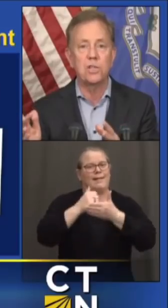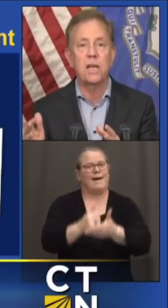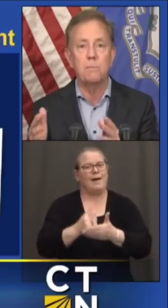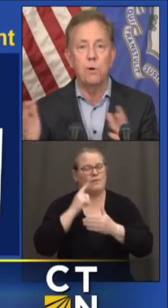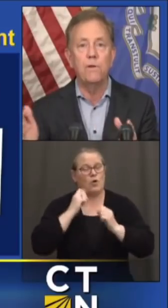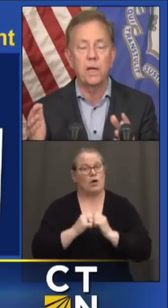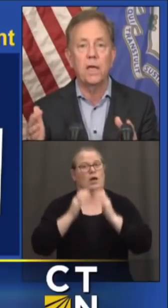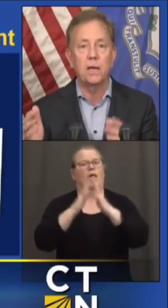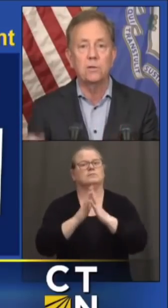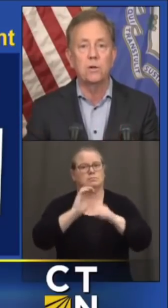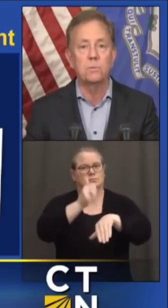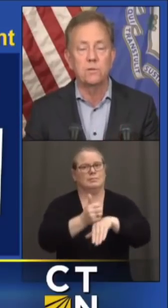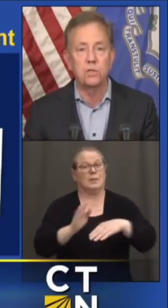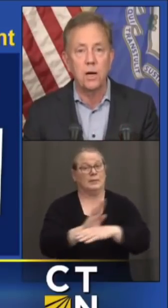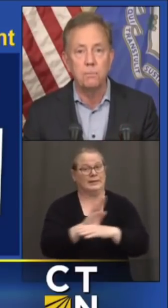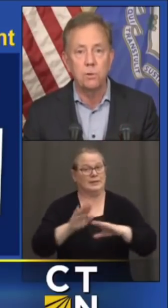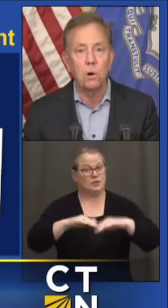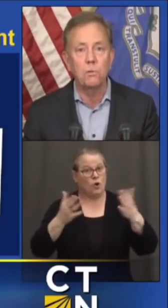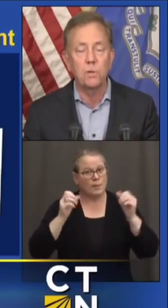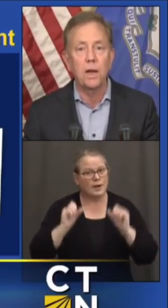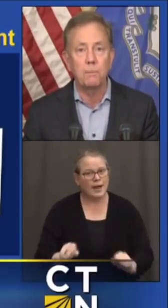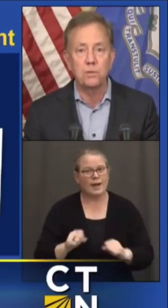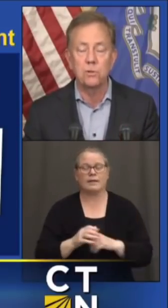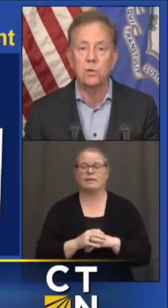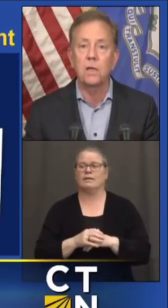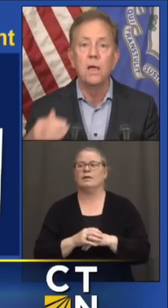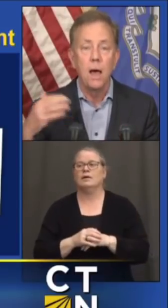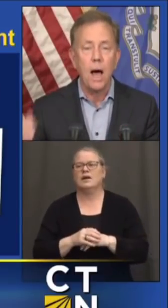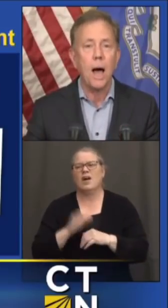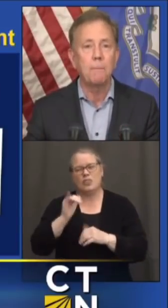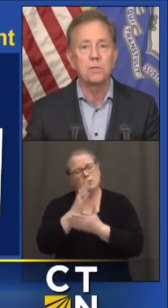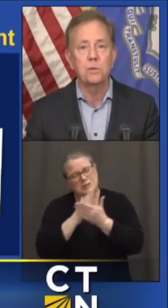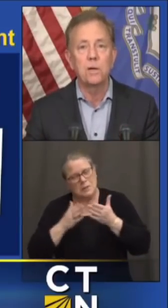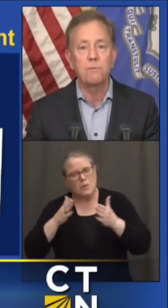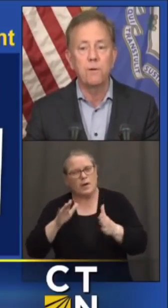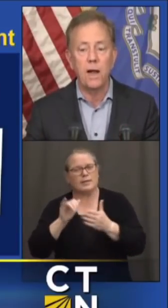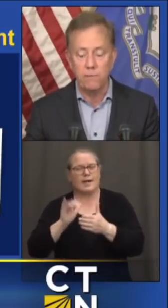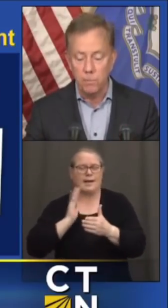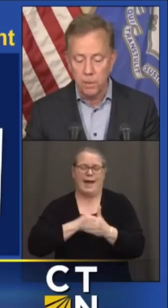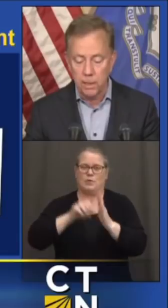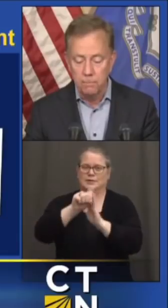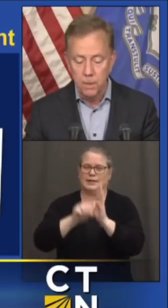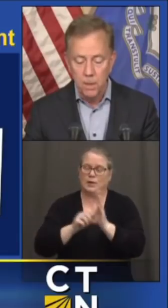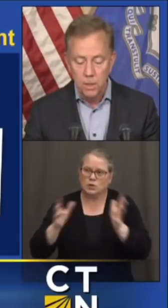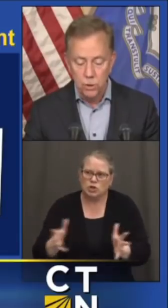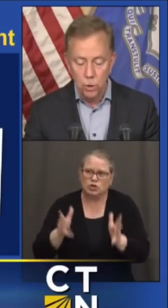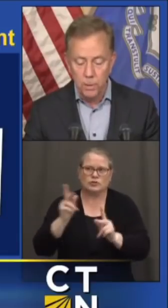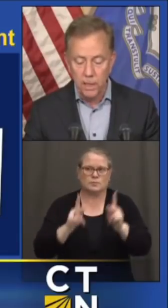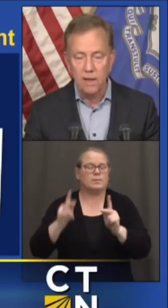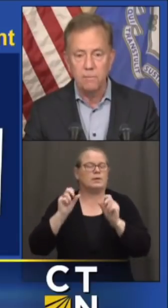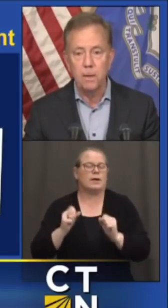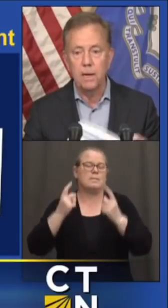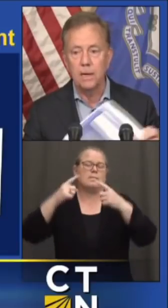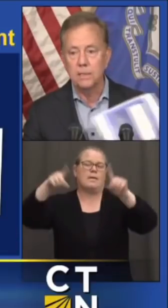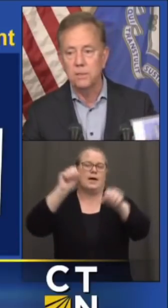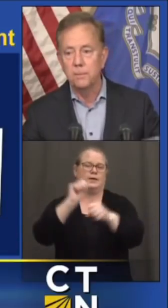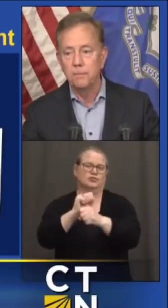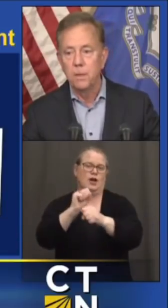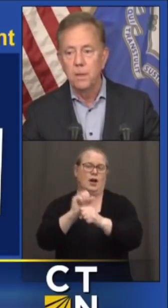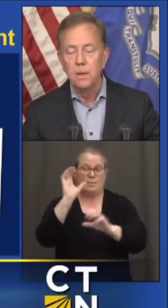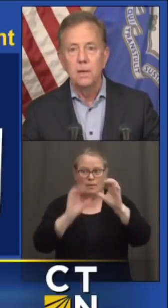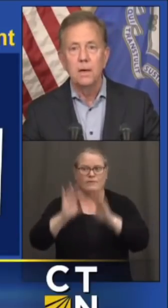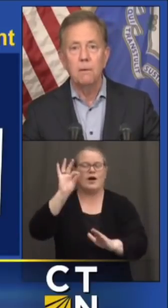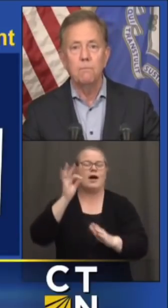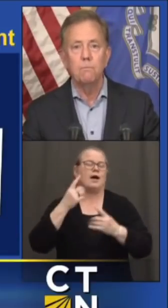get our state moving again in terms of job growth and opportunity, opportunity for everybody, nobody left behind.